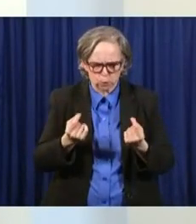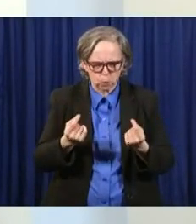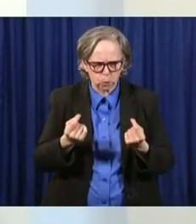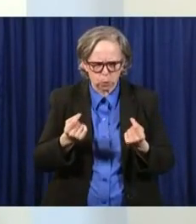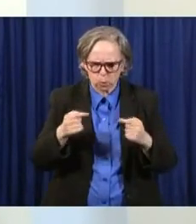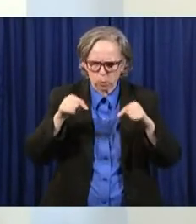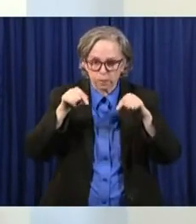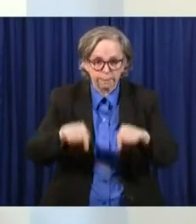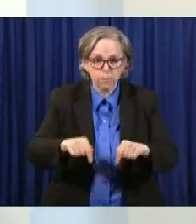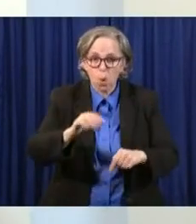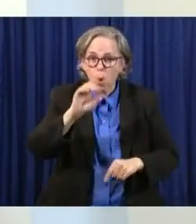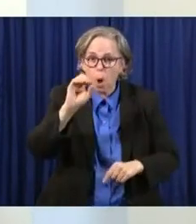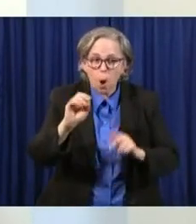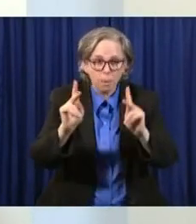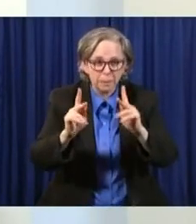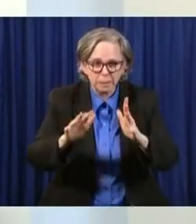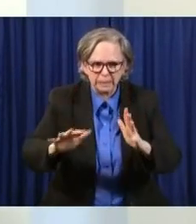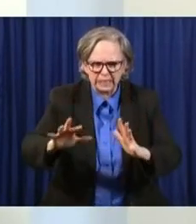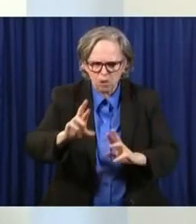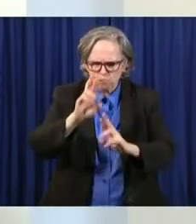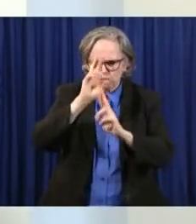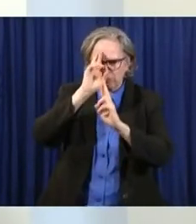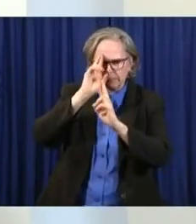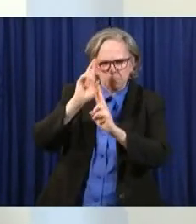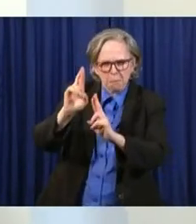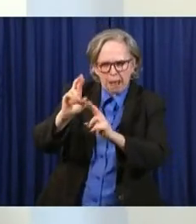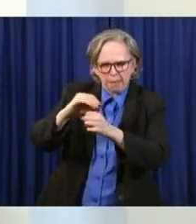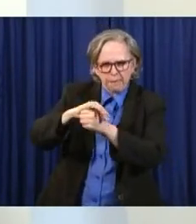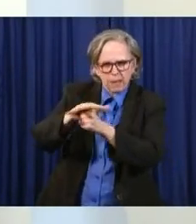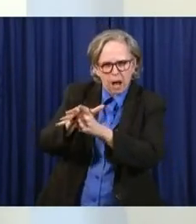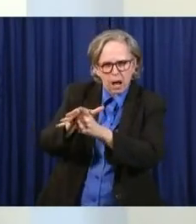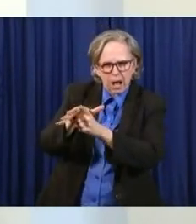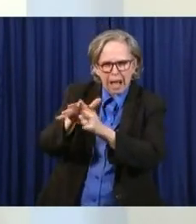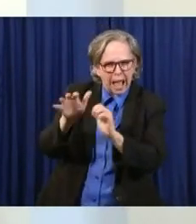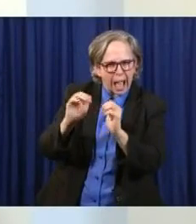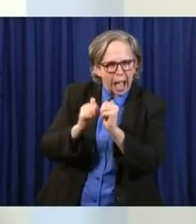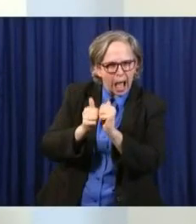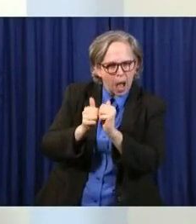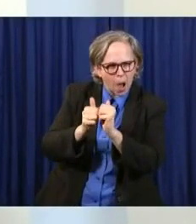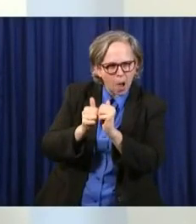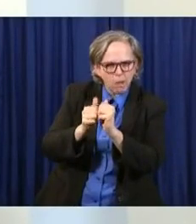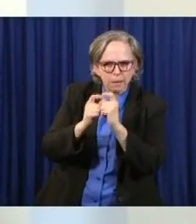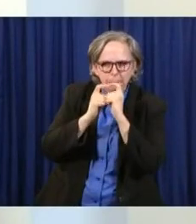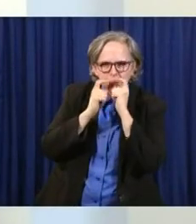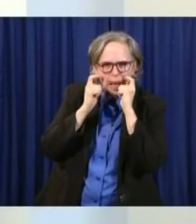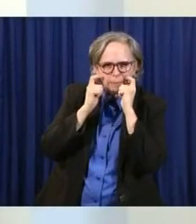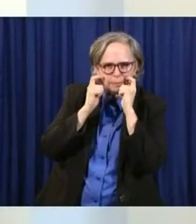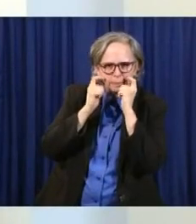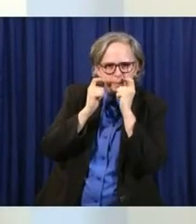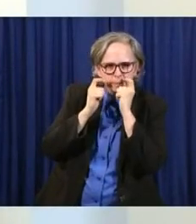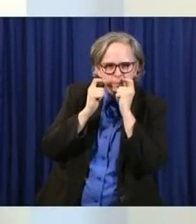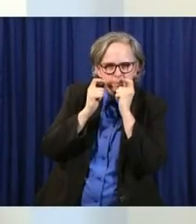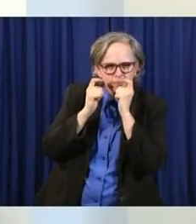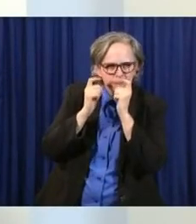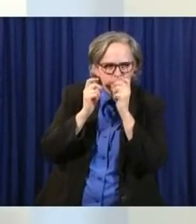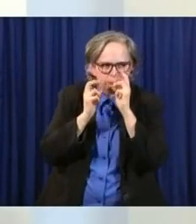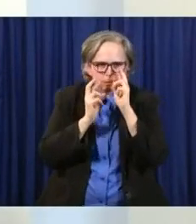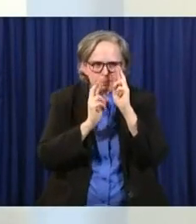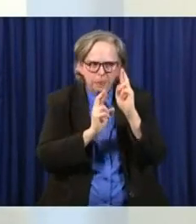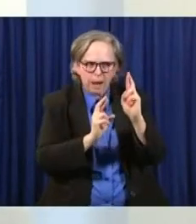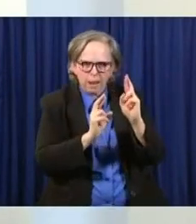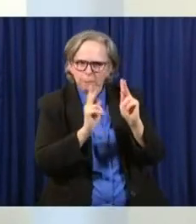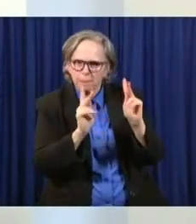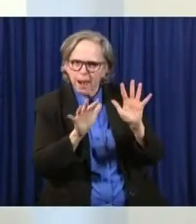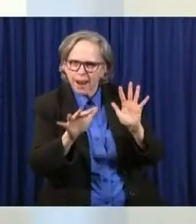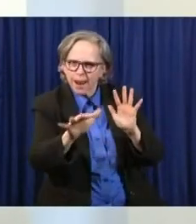and do it well. Respect the workers when we go in by wearing this mask. It gives us our best chance of maximizing it for all